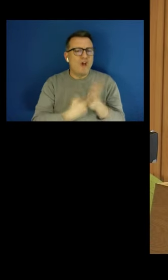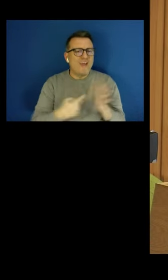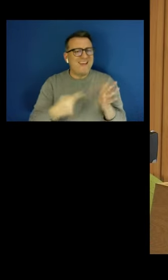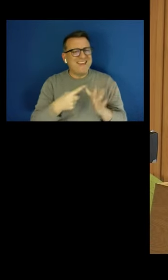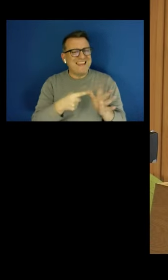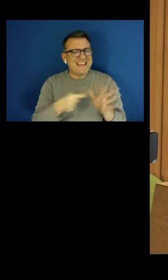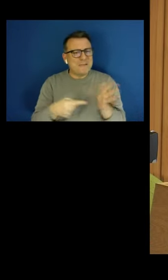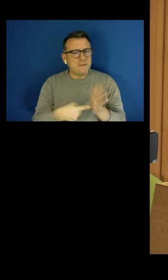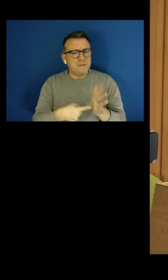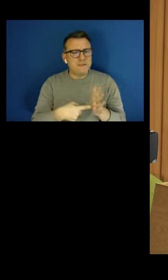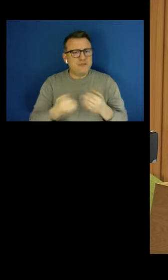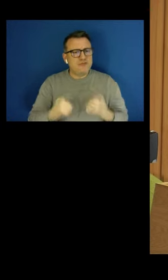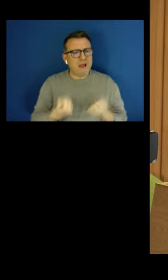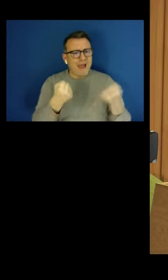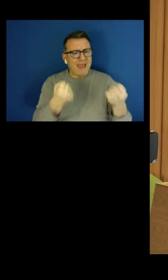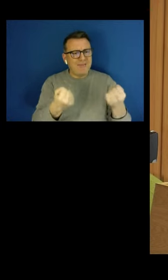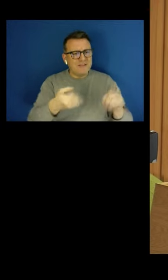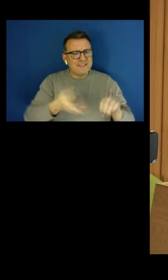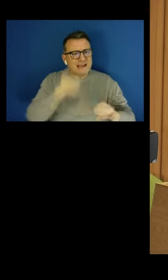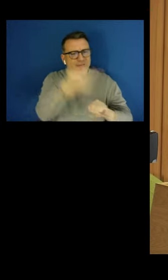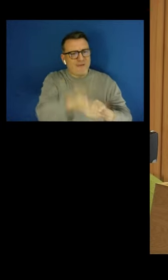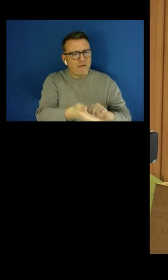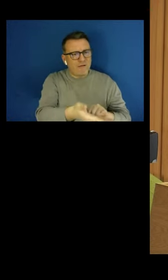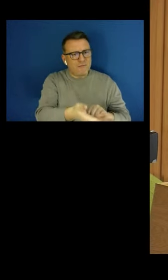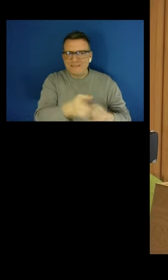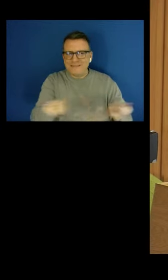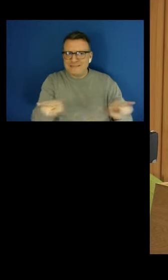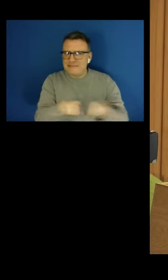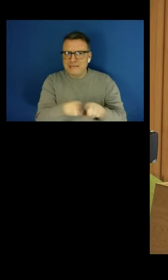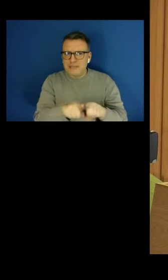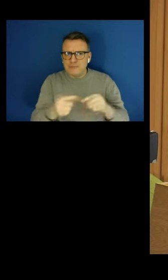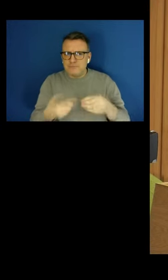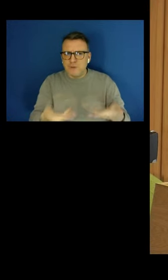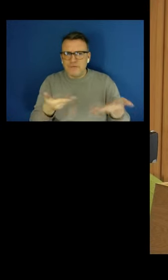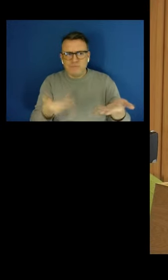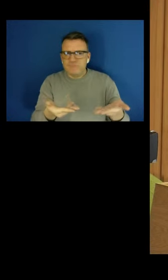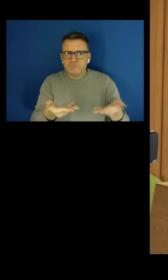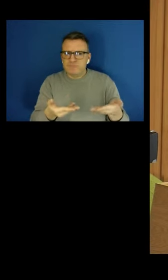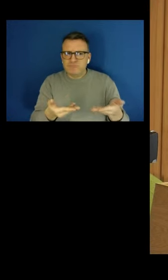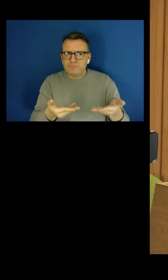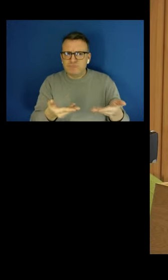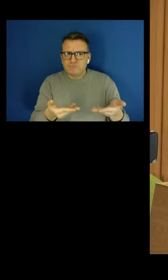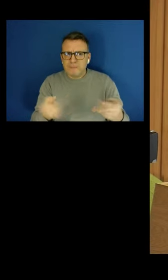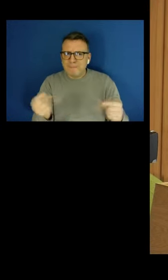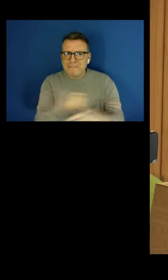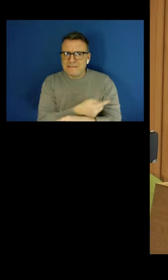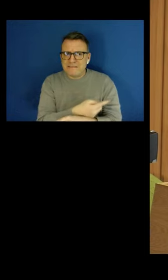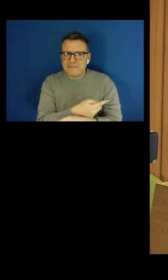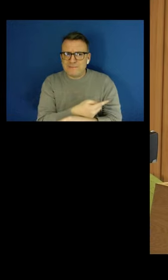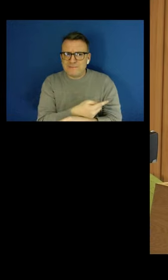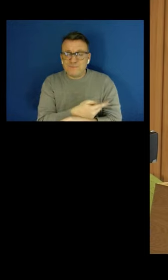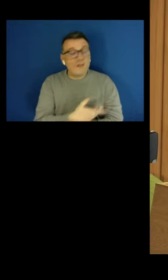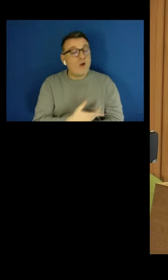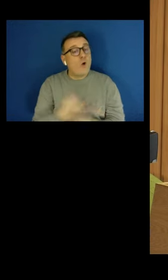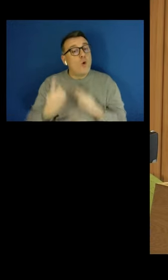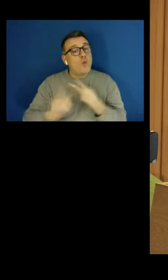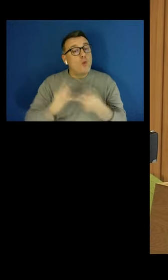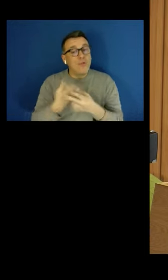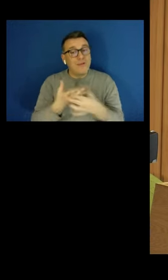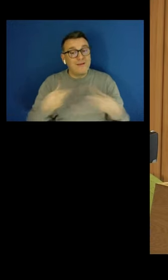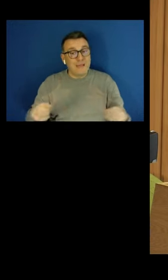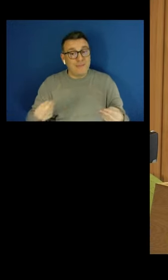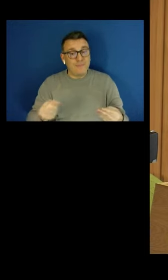Another important gap is that people, typically women, who work in several